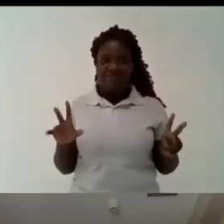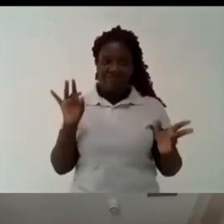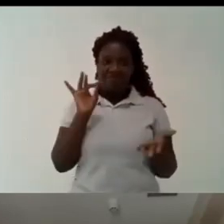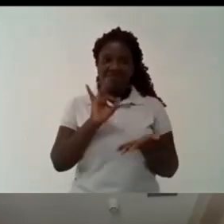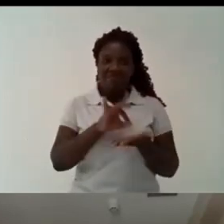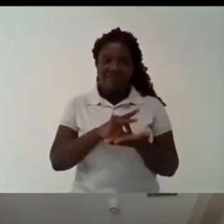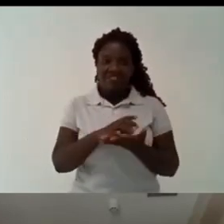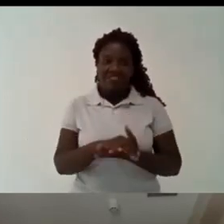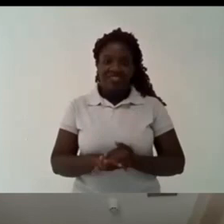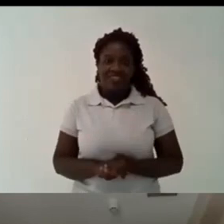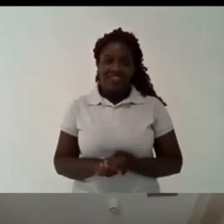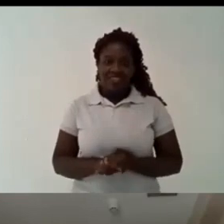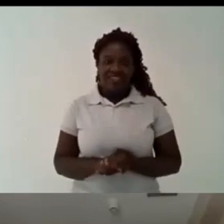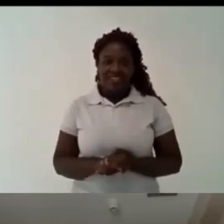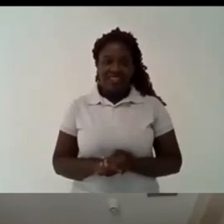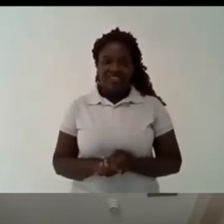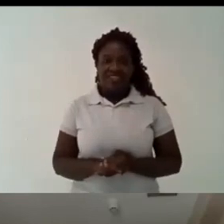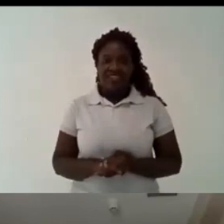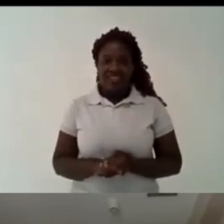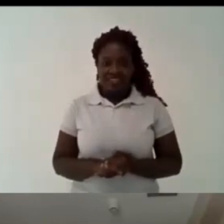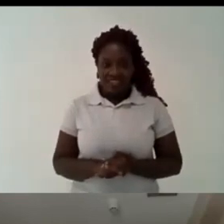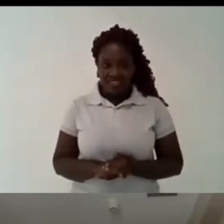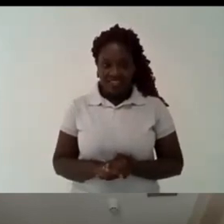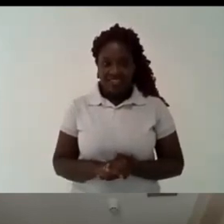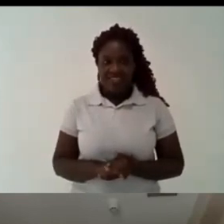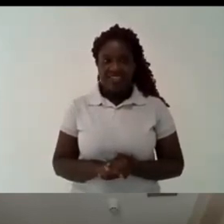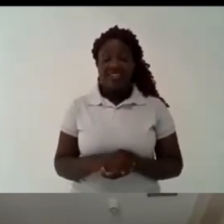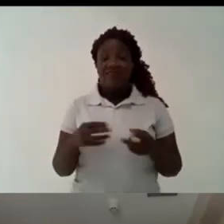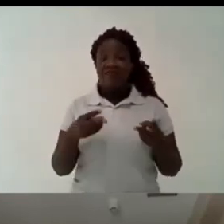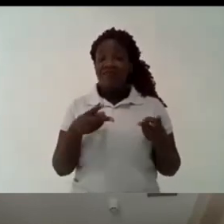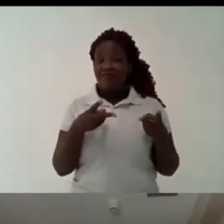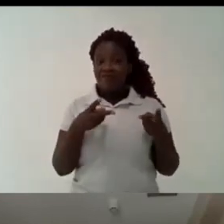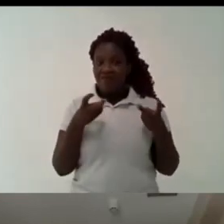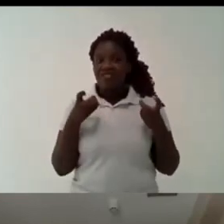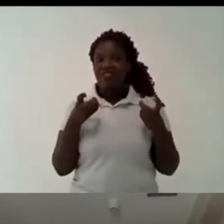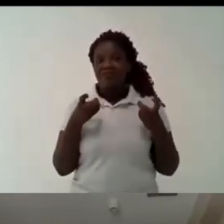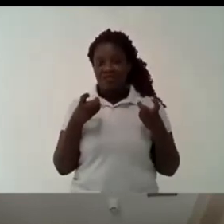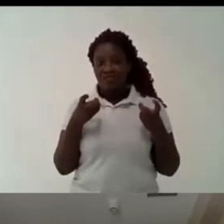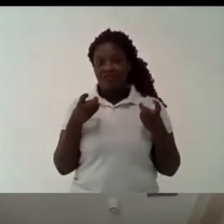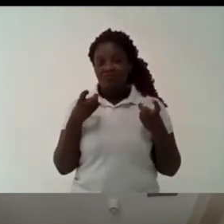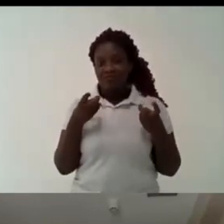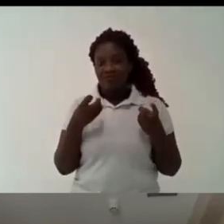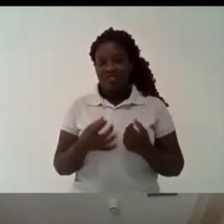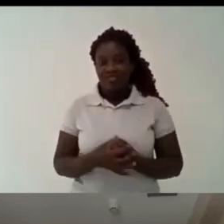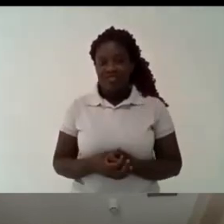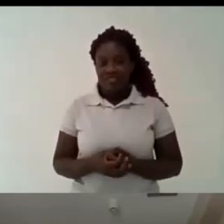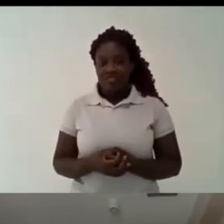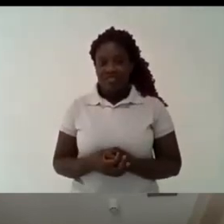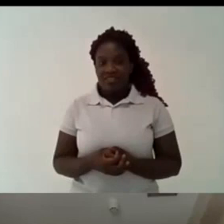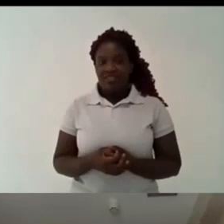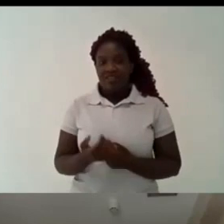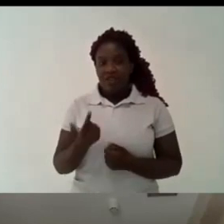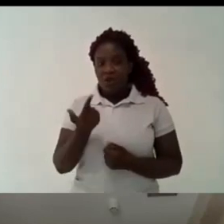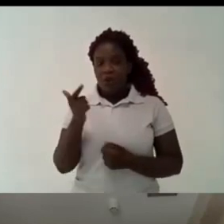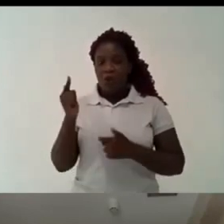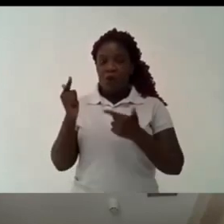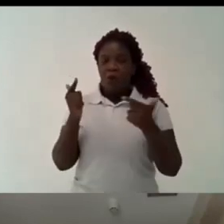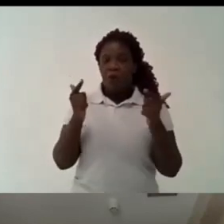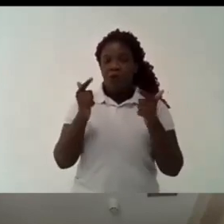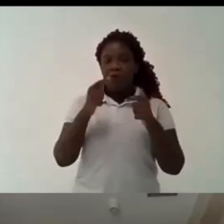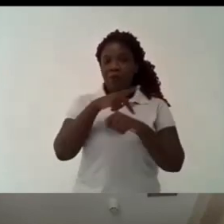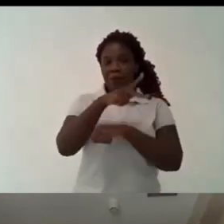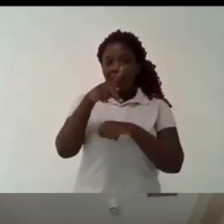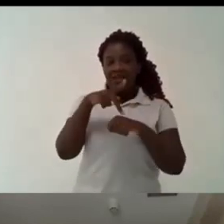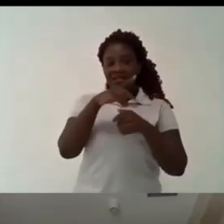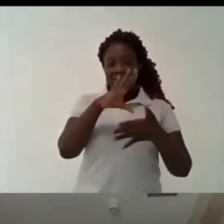english students i believe that if they were living the same situation that